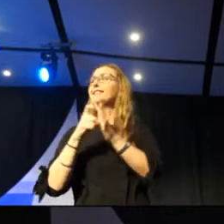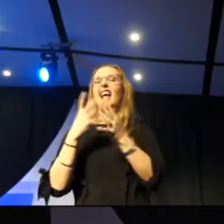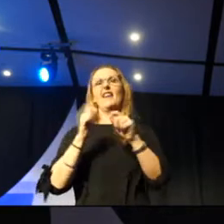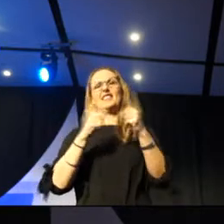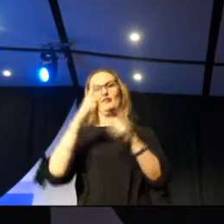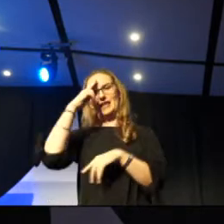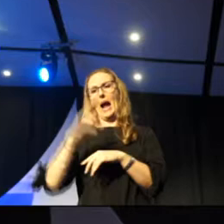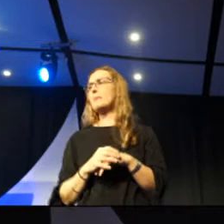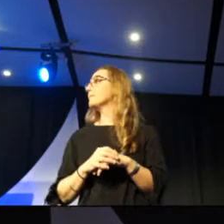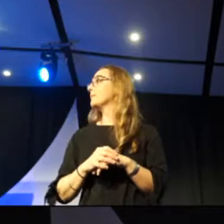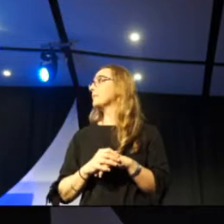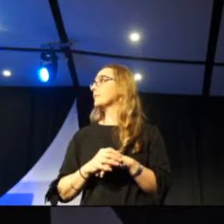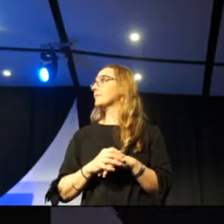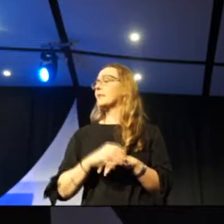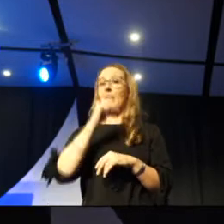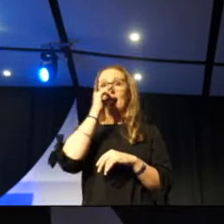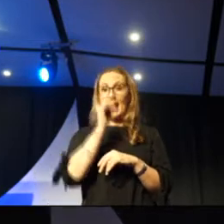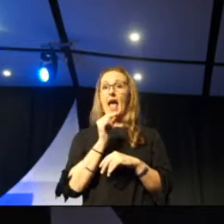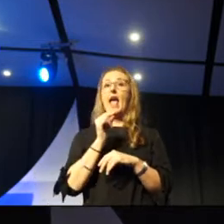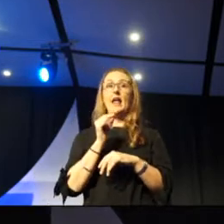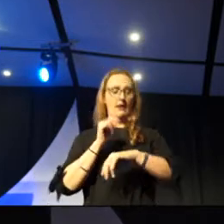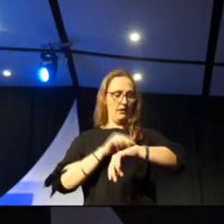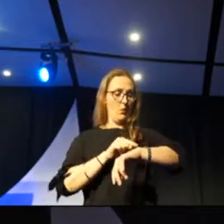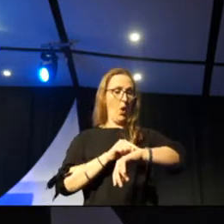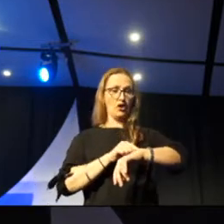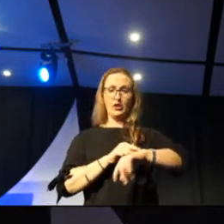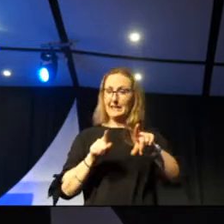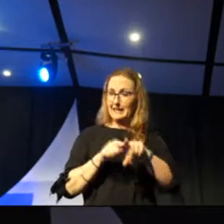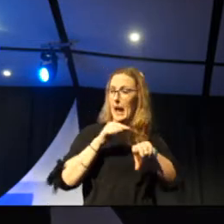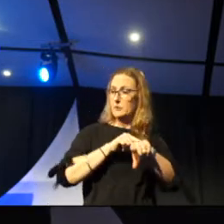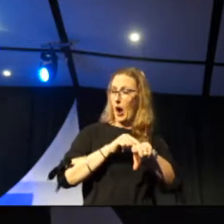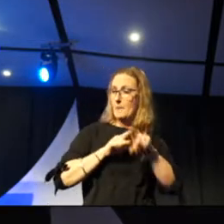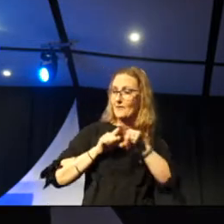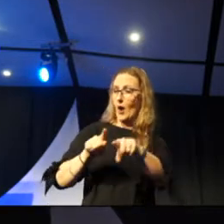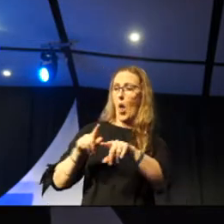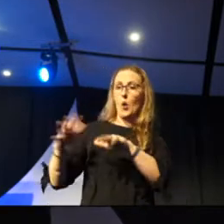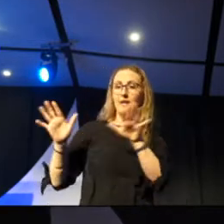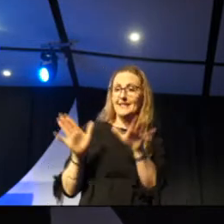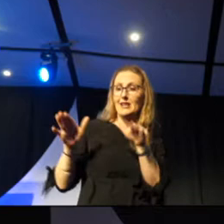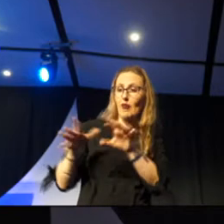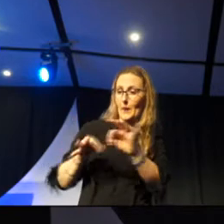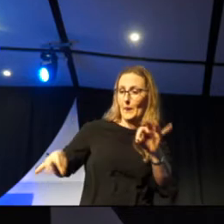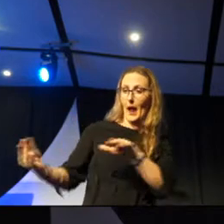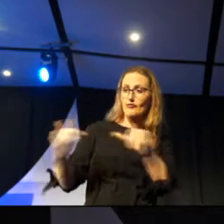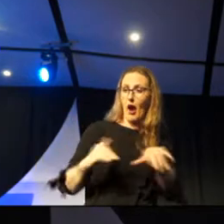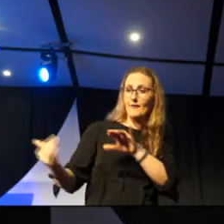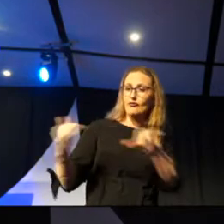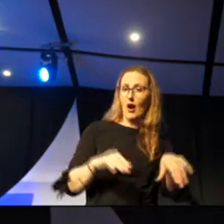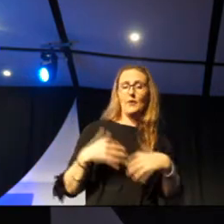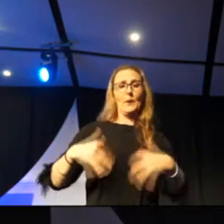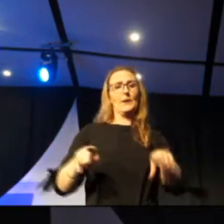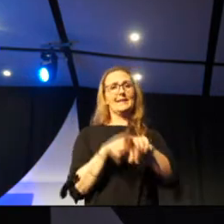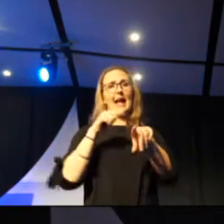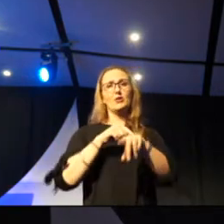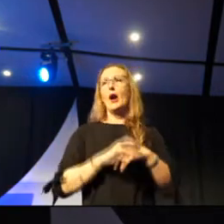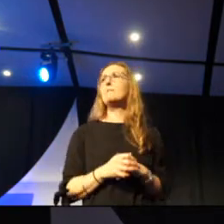So we grew up in this environment and yet our stories of that place pale in comparison to the stories that my grandfather had